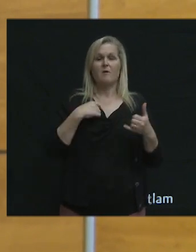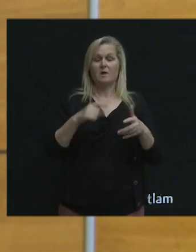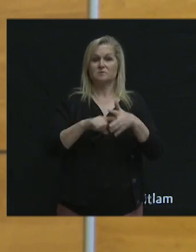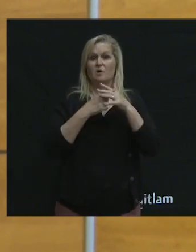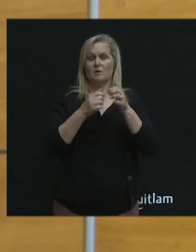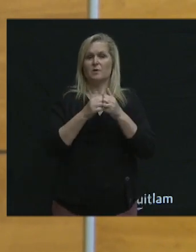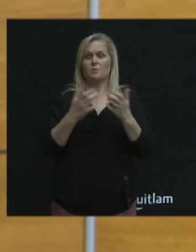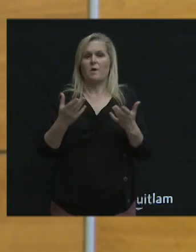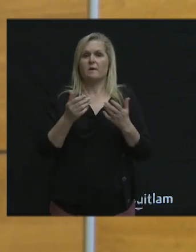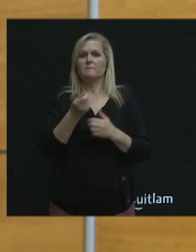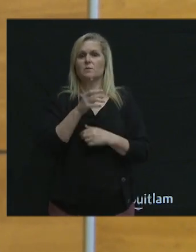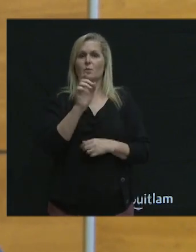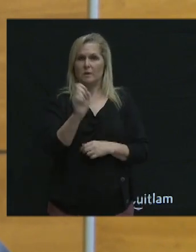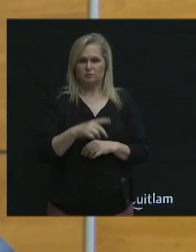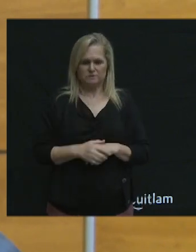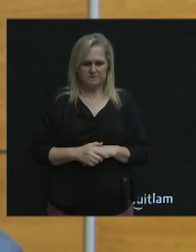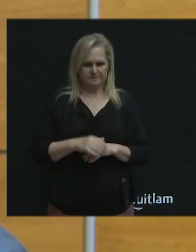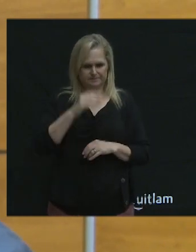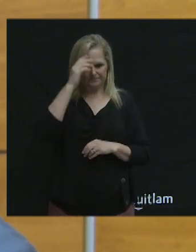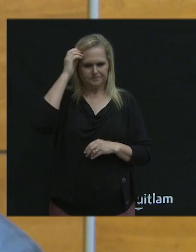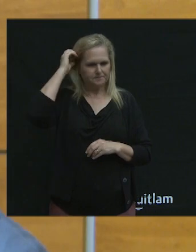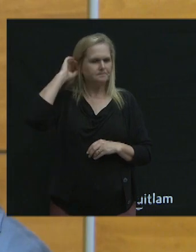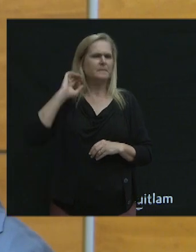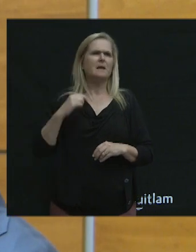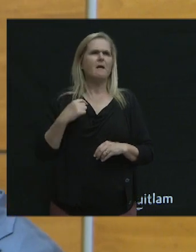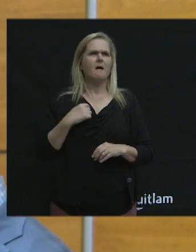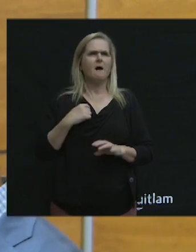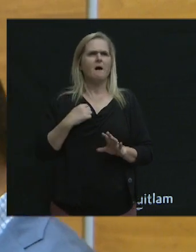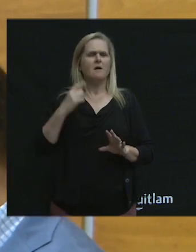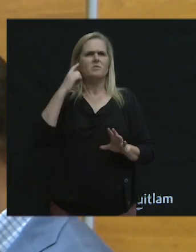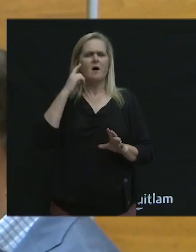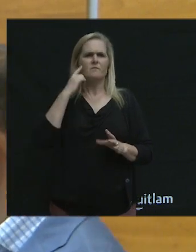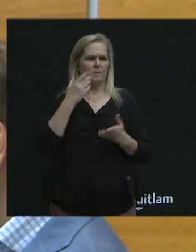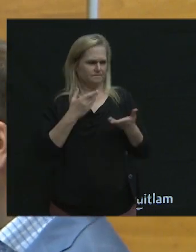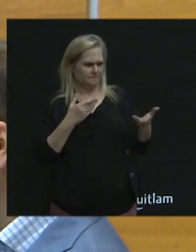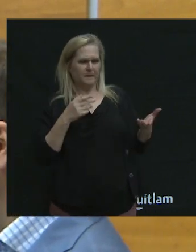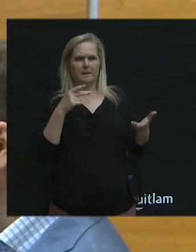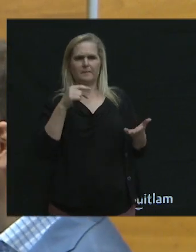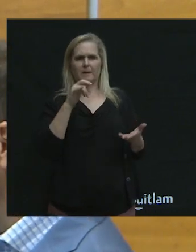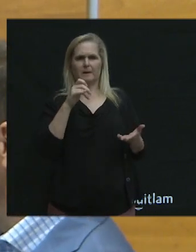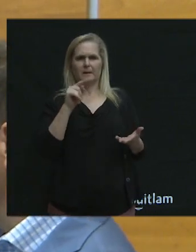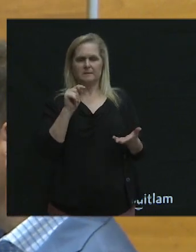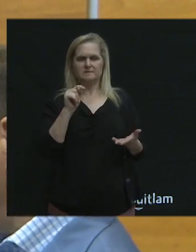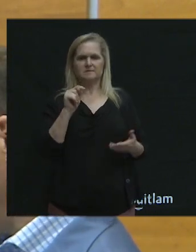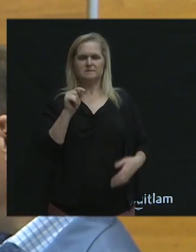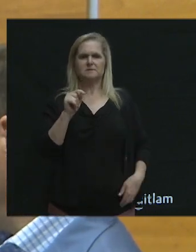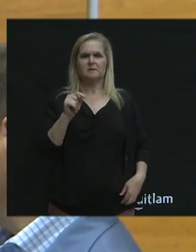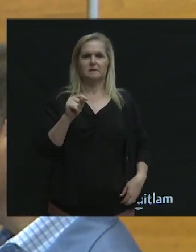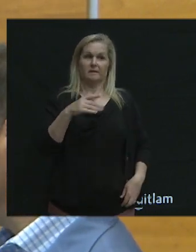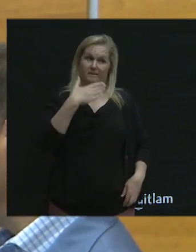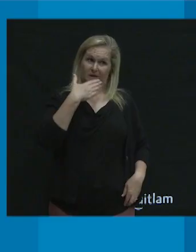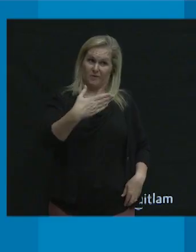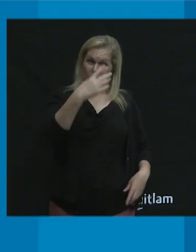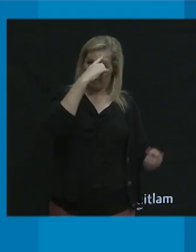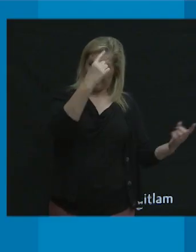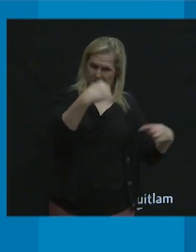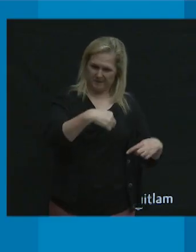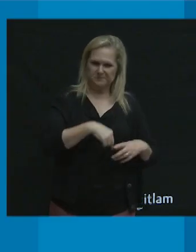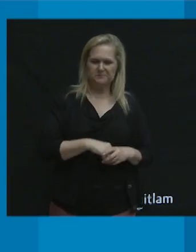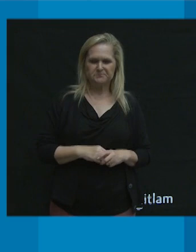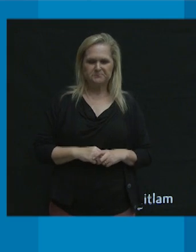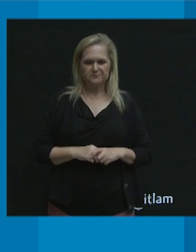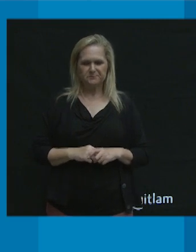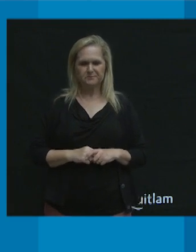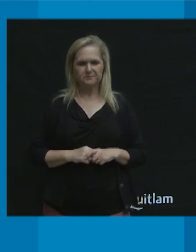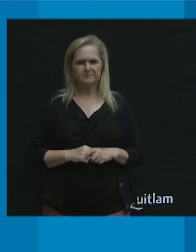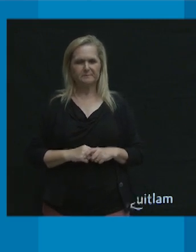going with a couple of questions. And I just thought for the panelists, you know, thank you very much for